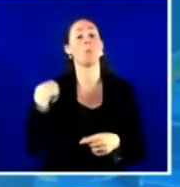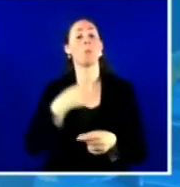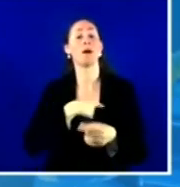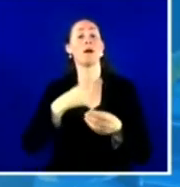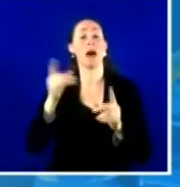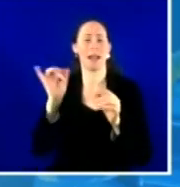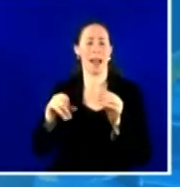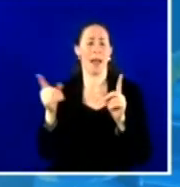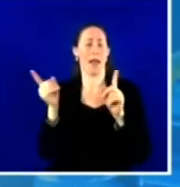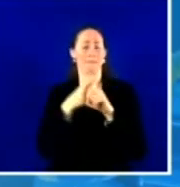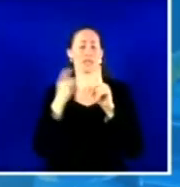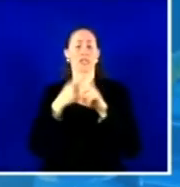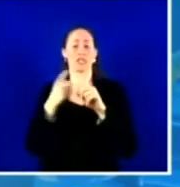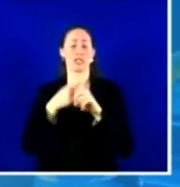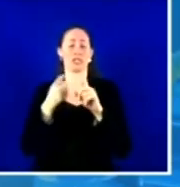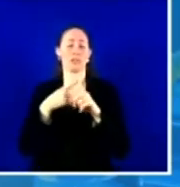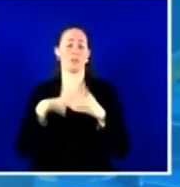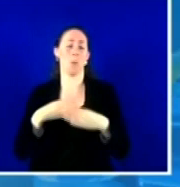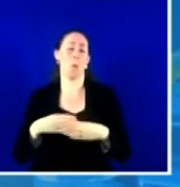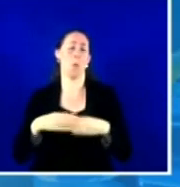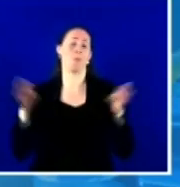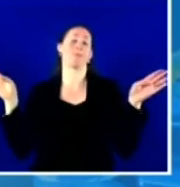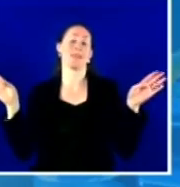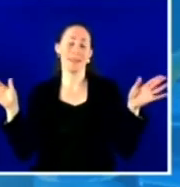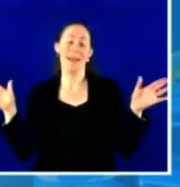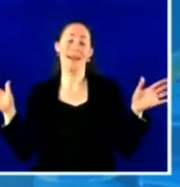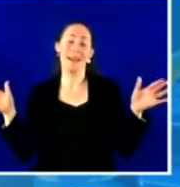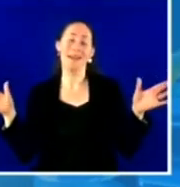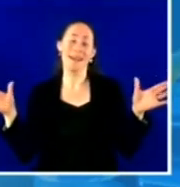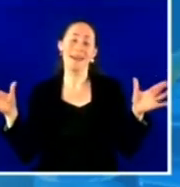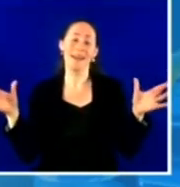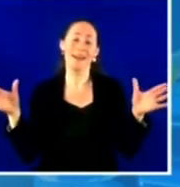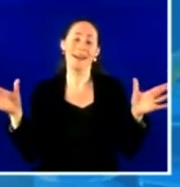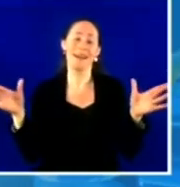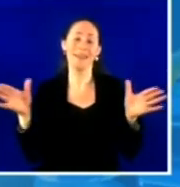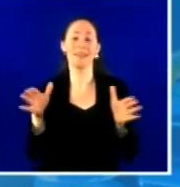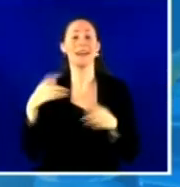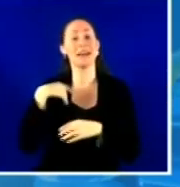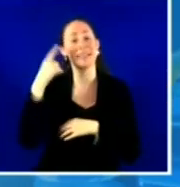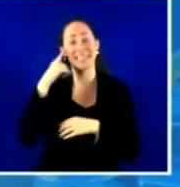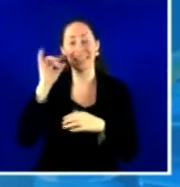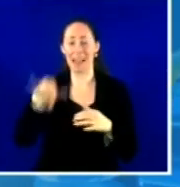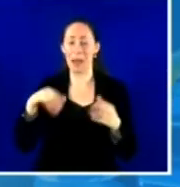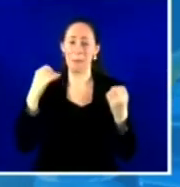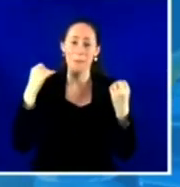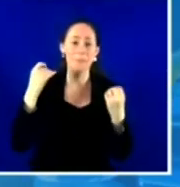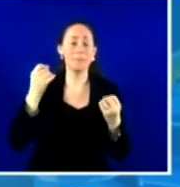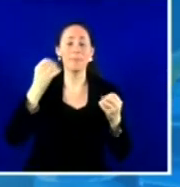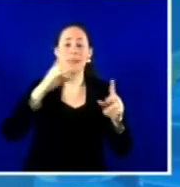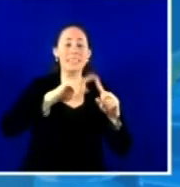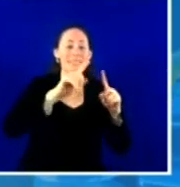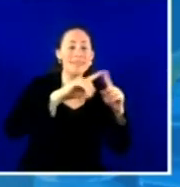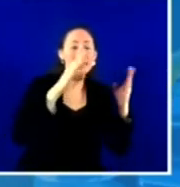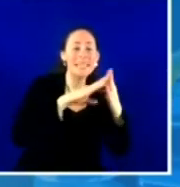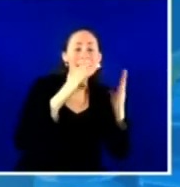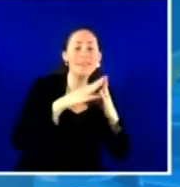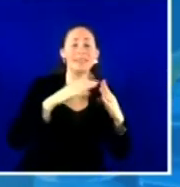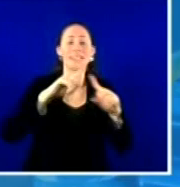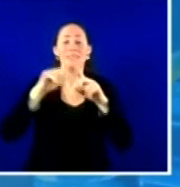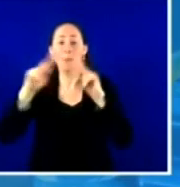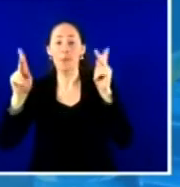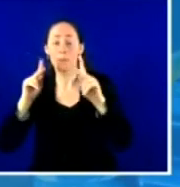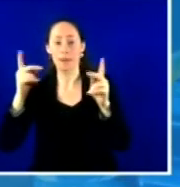strategies have to be, we thought, multi-pronged, and we had to do them simultaneously in order to